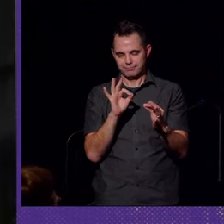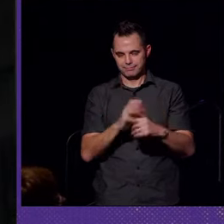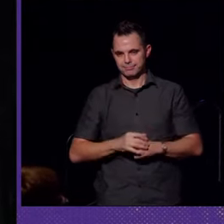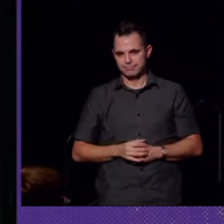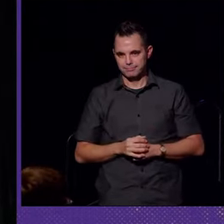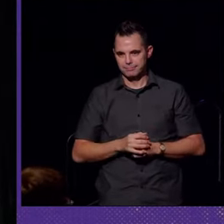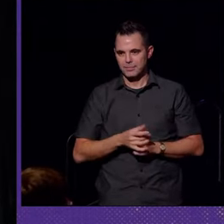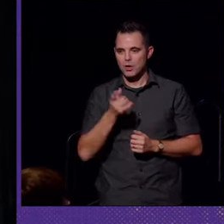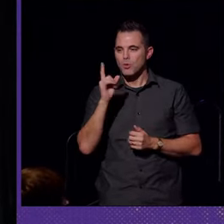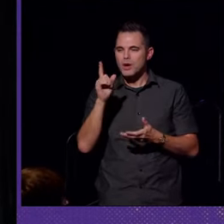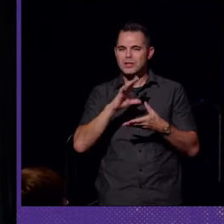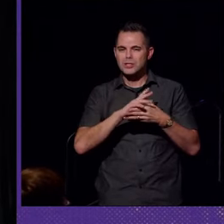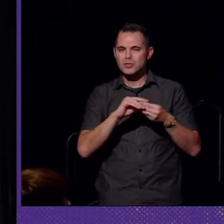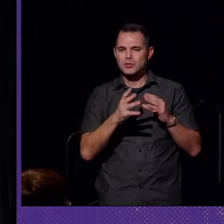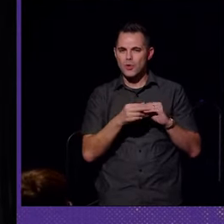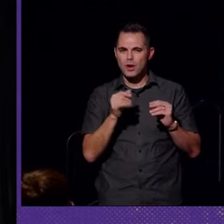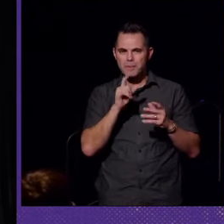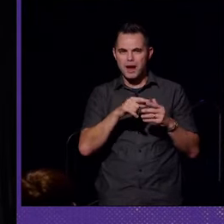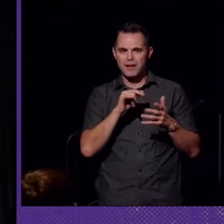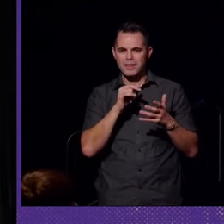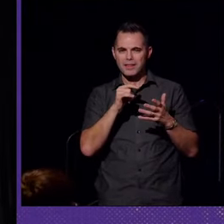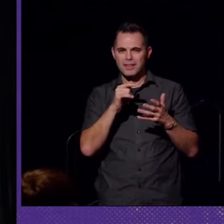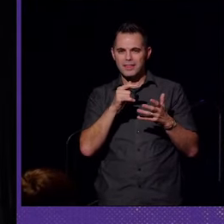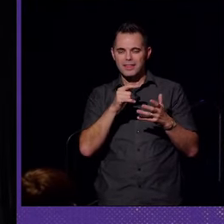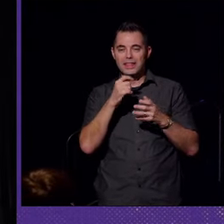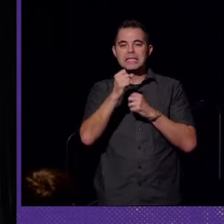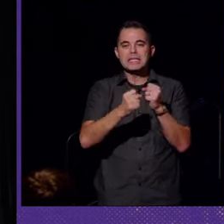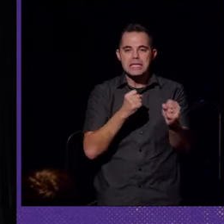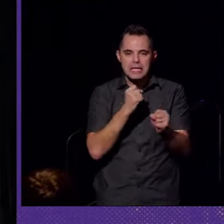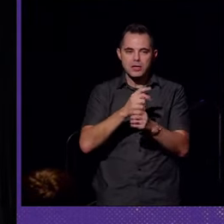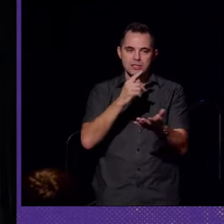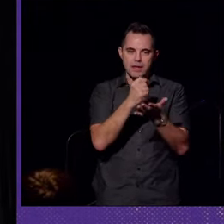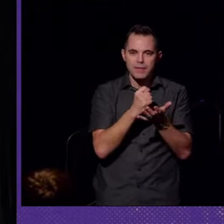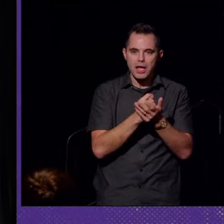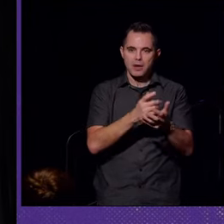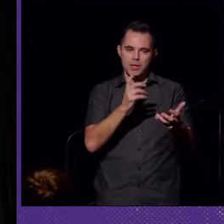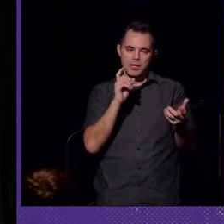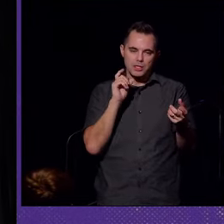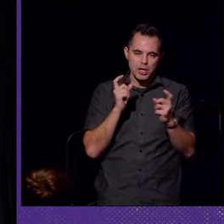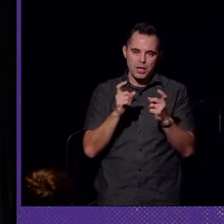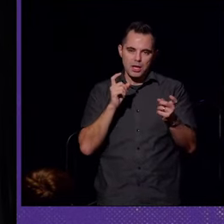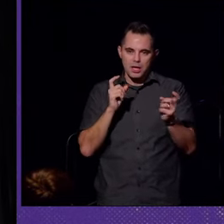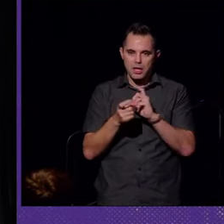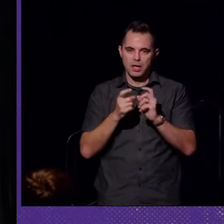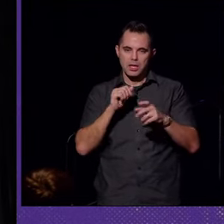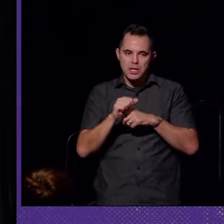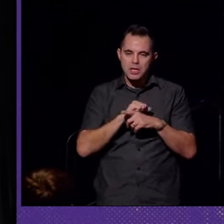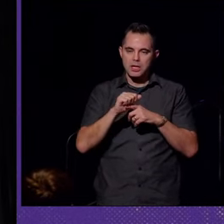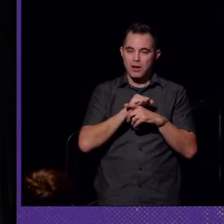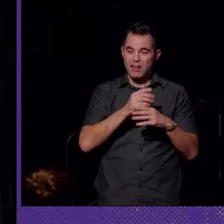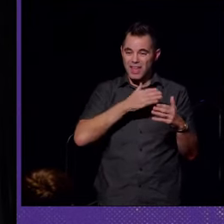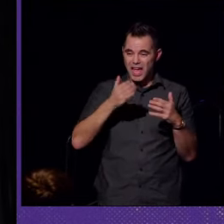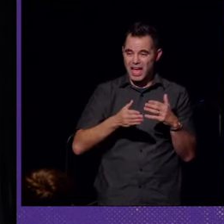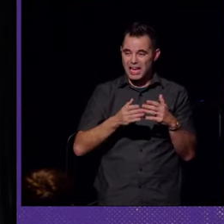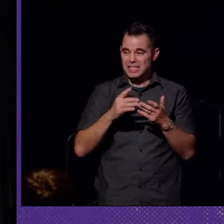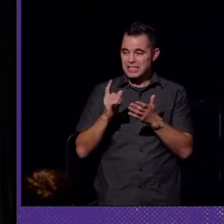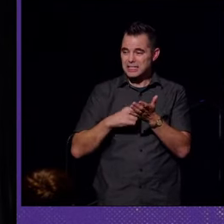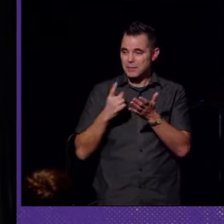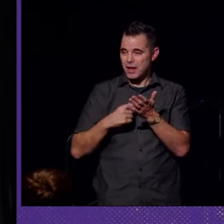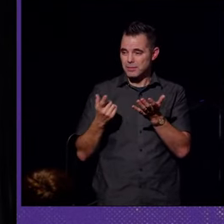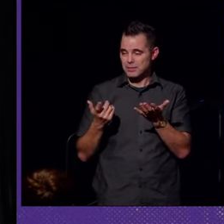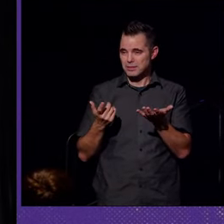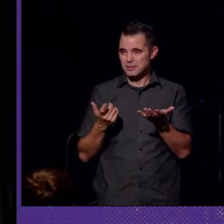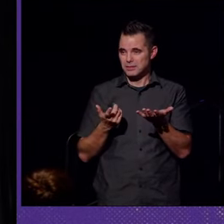Where is the story about the years of therapy and adjustment or the fact that at the end, sometimes